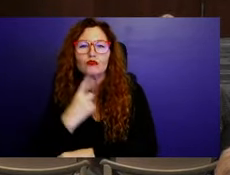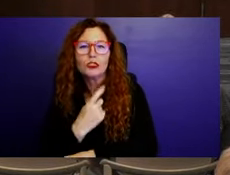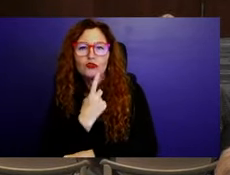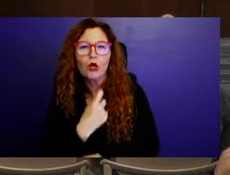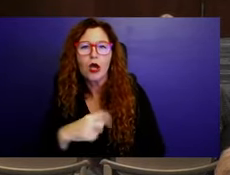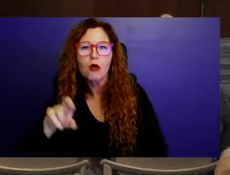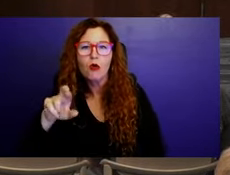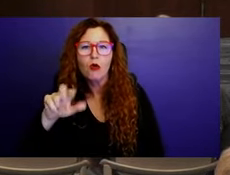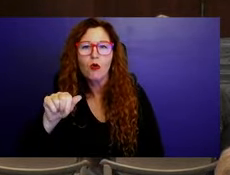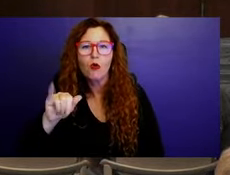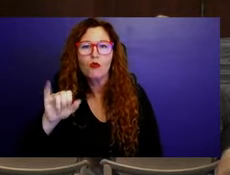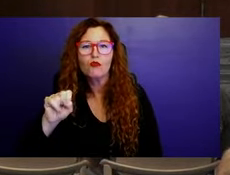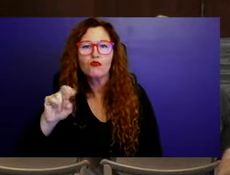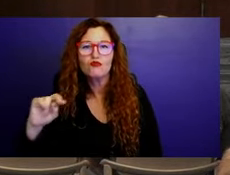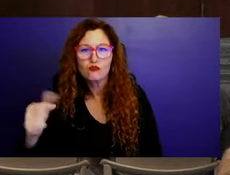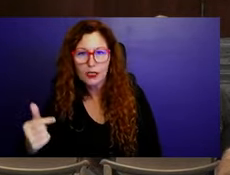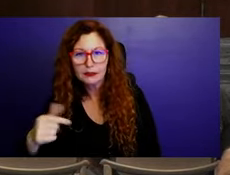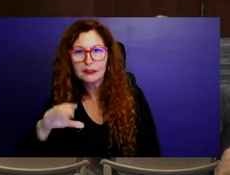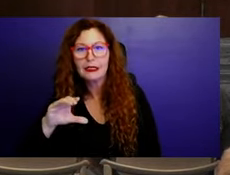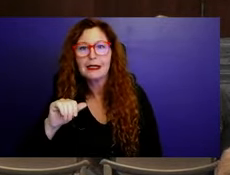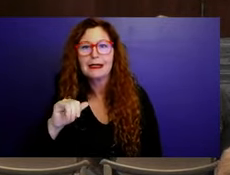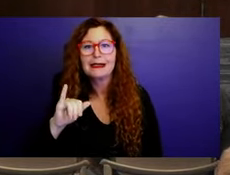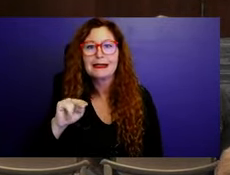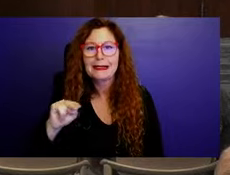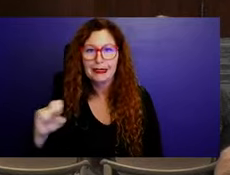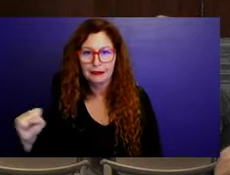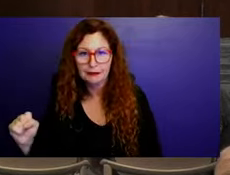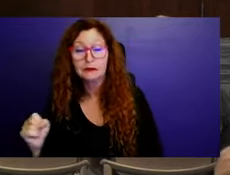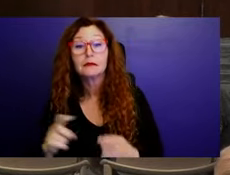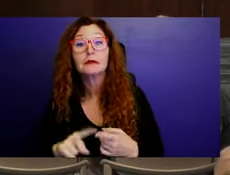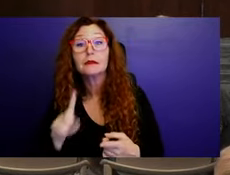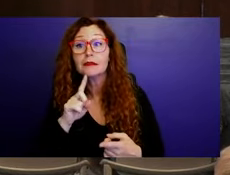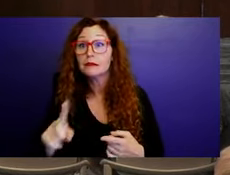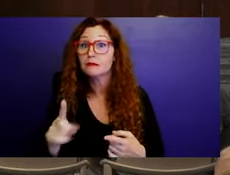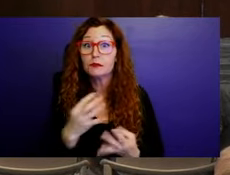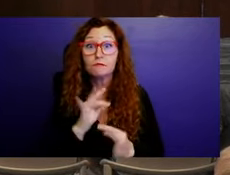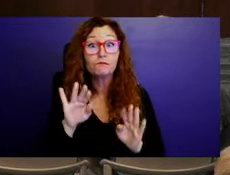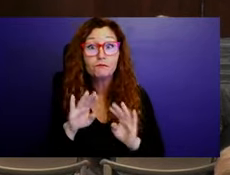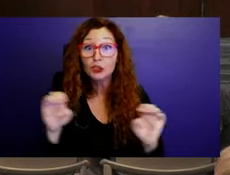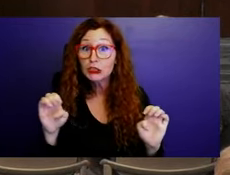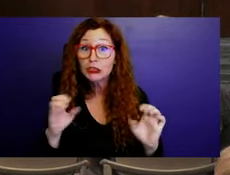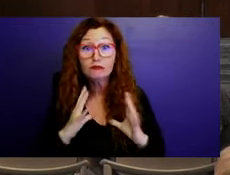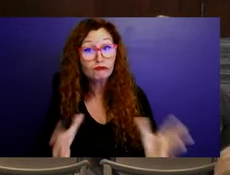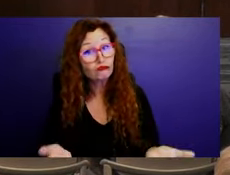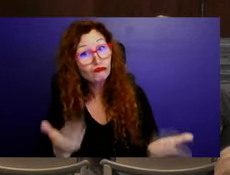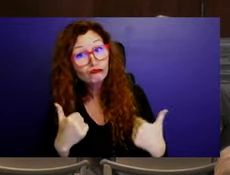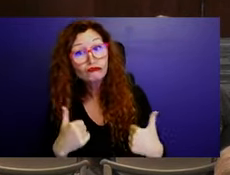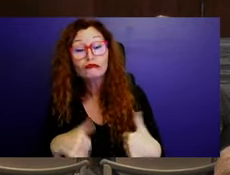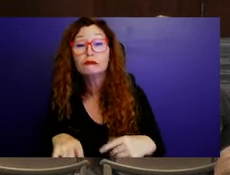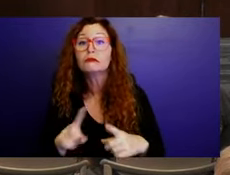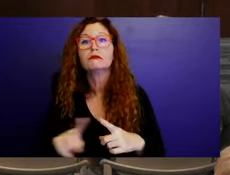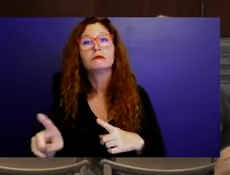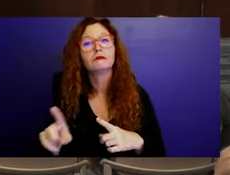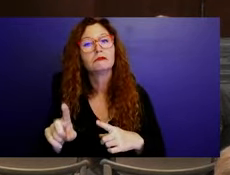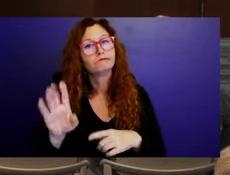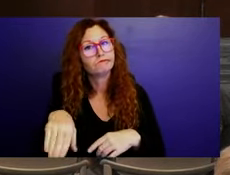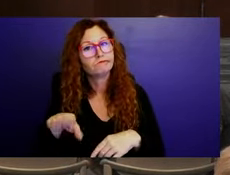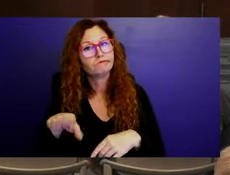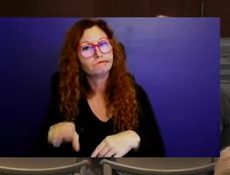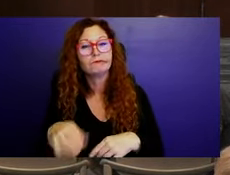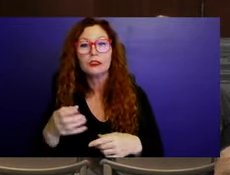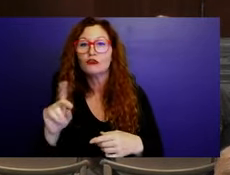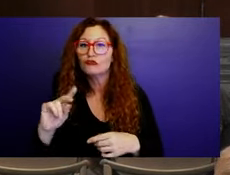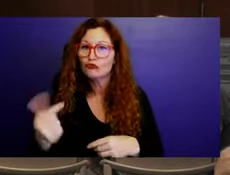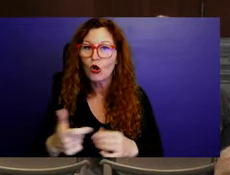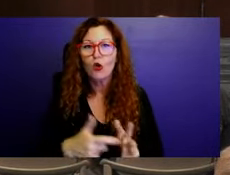licensed dogs and their owners. Dogs will be allowed off-leash in a designated fence area. Parking at Oceanfront